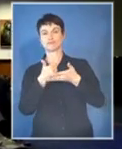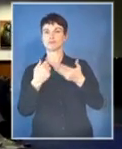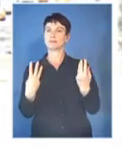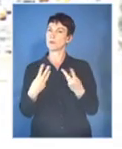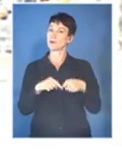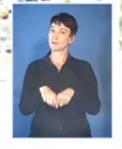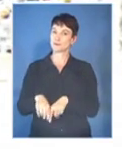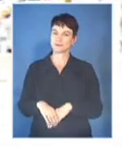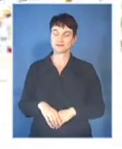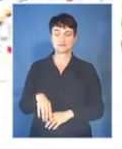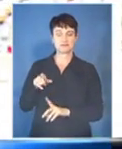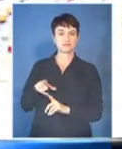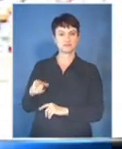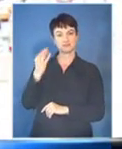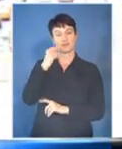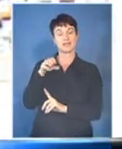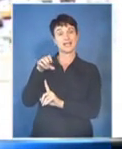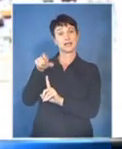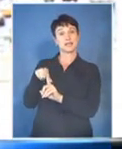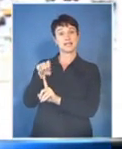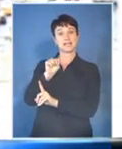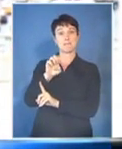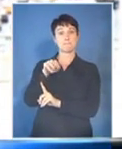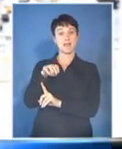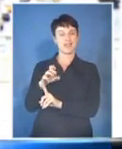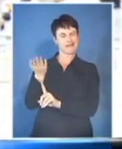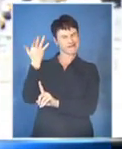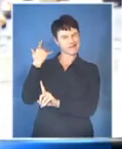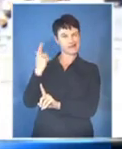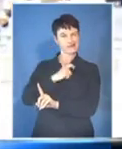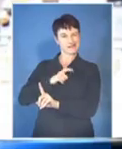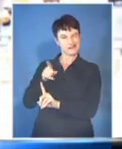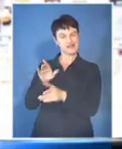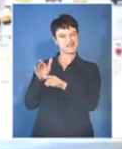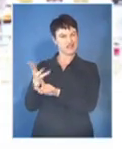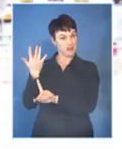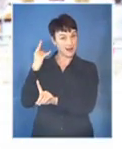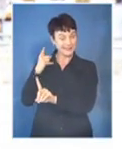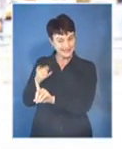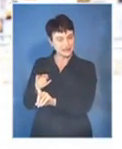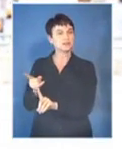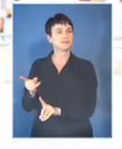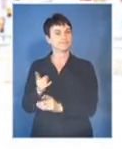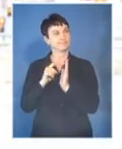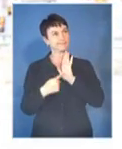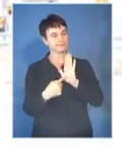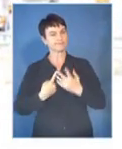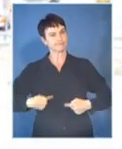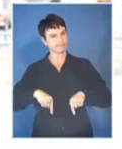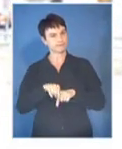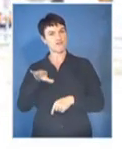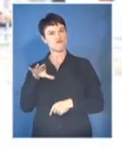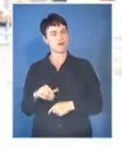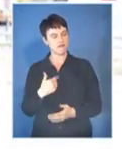In his considered reflection of Seme's vision, Nechitense believes that Africa has a responsibility unto itself and to the rest of the world to